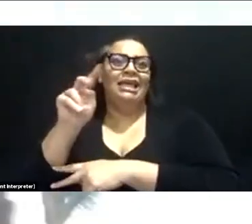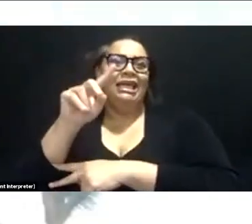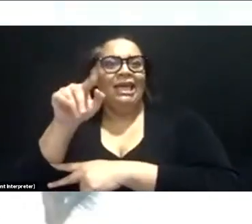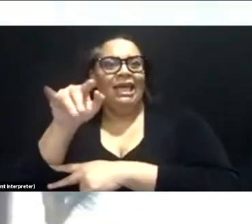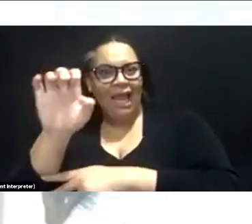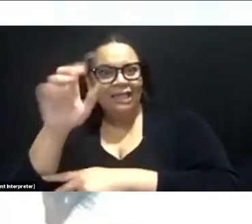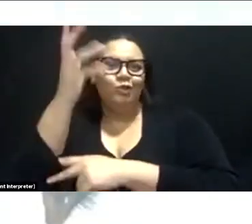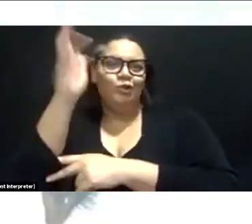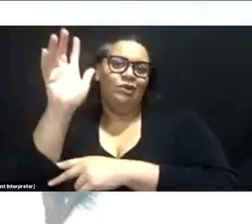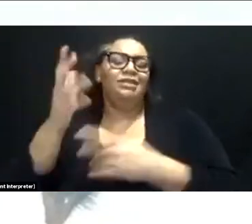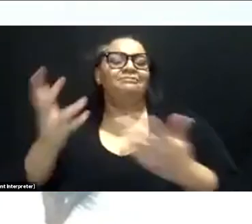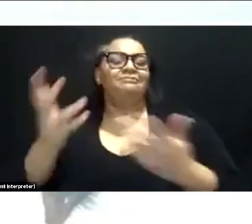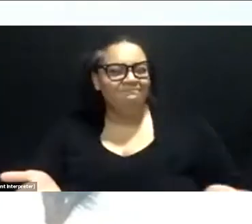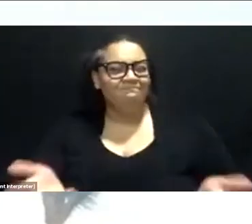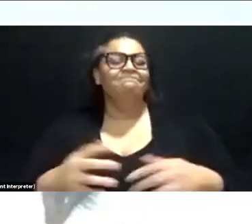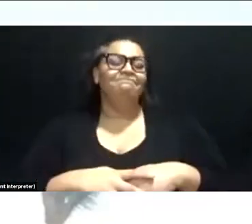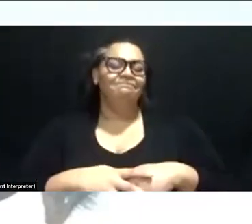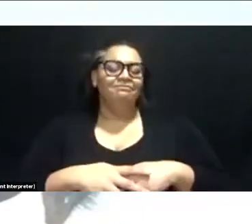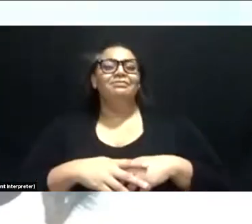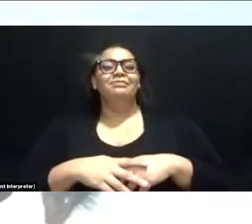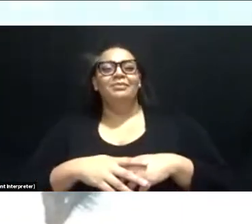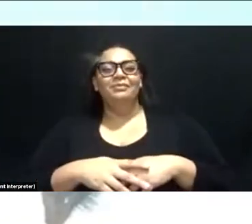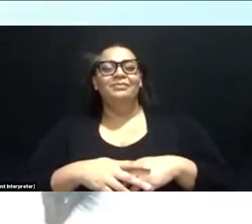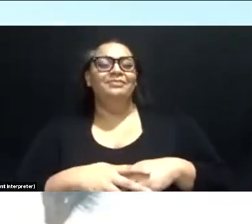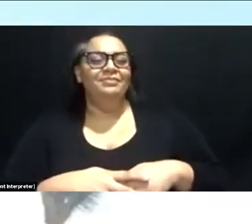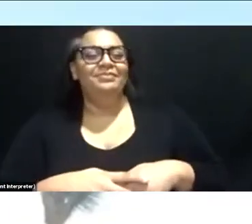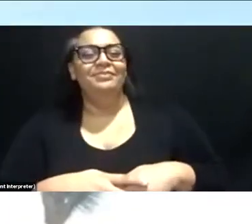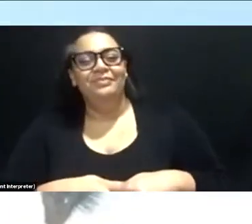uh, isn't indicative of those, those short leaves.